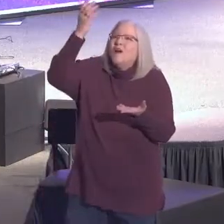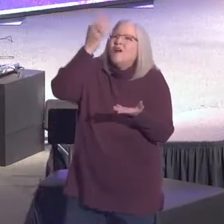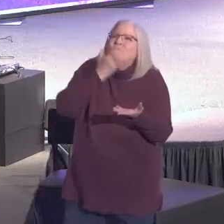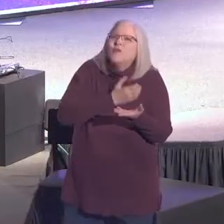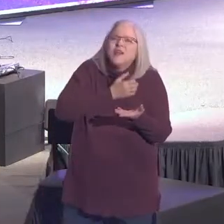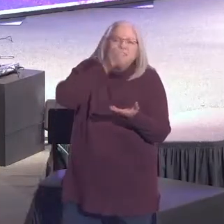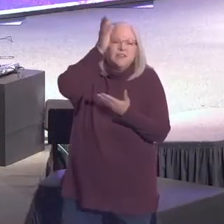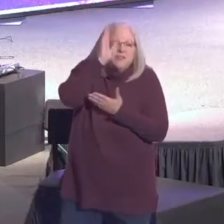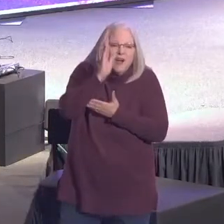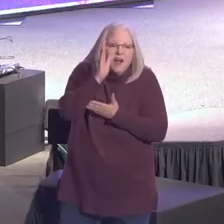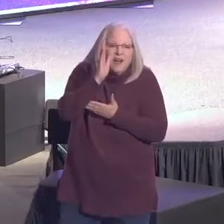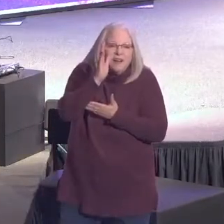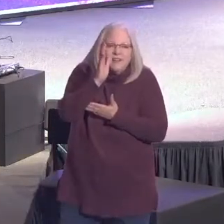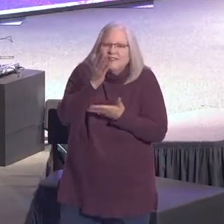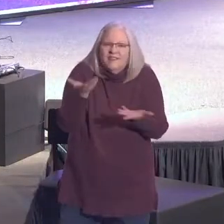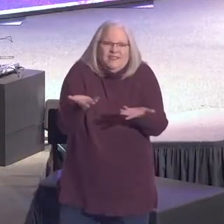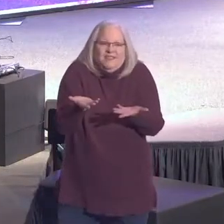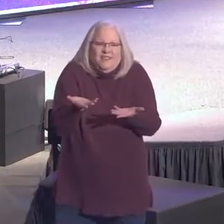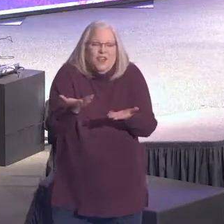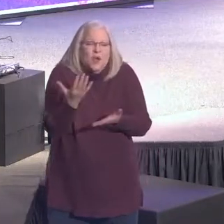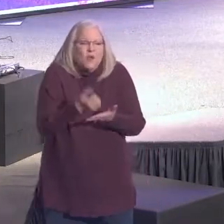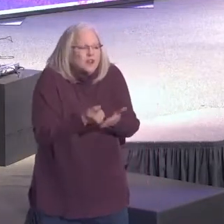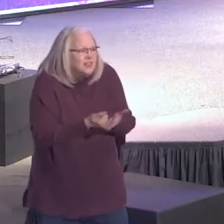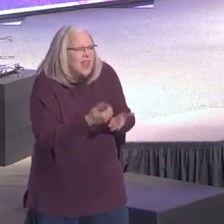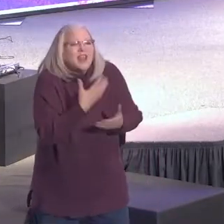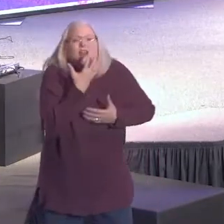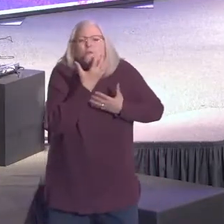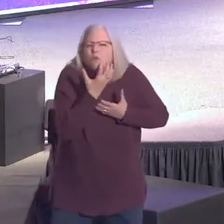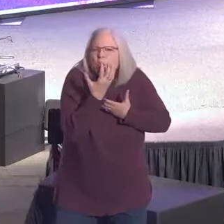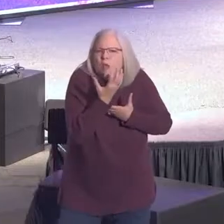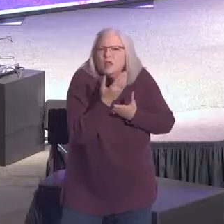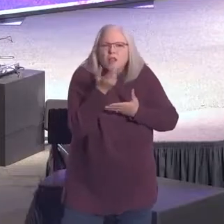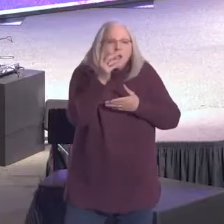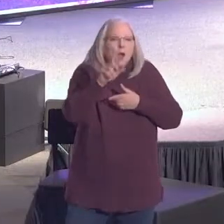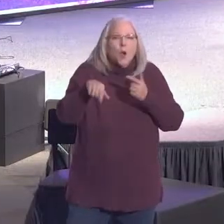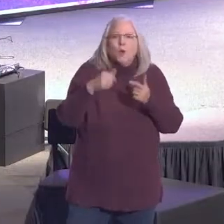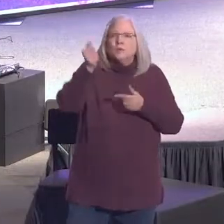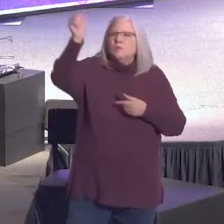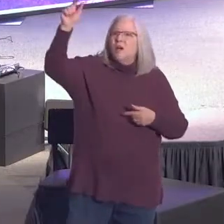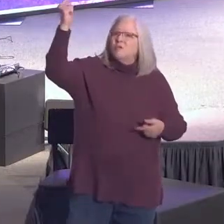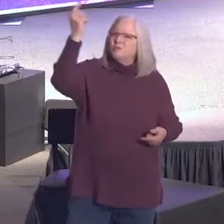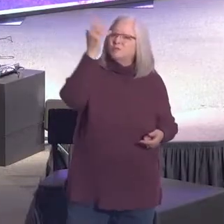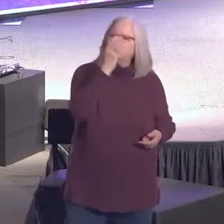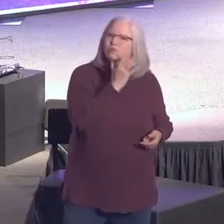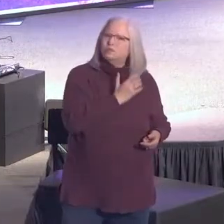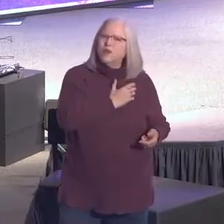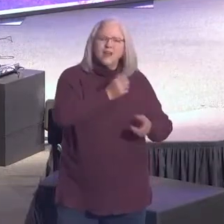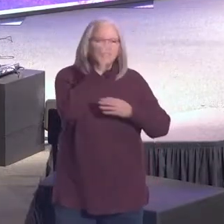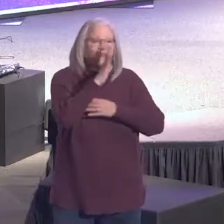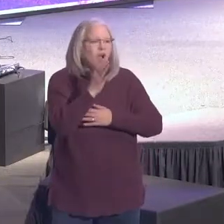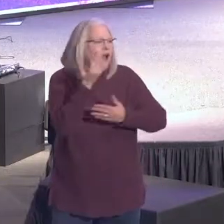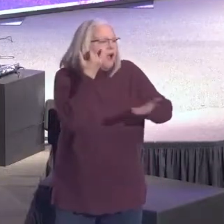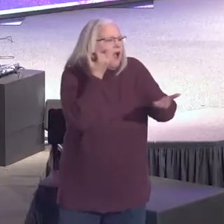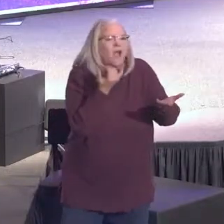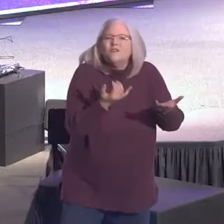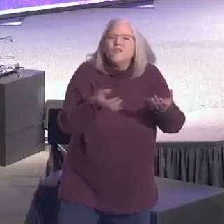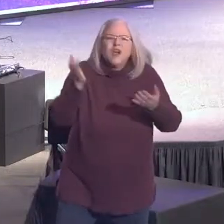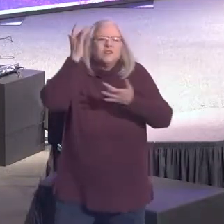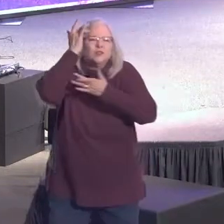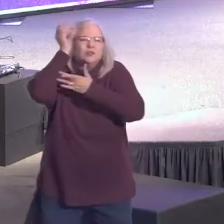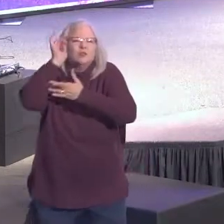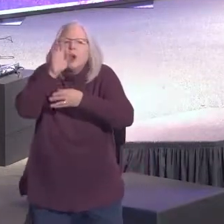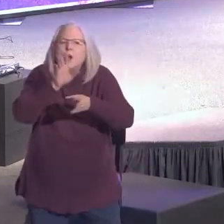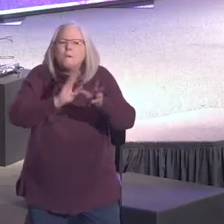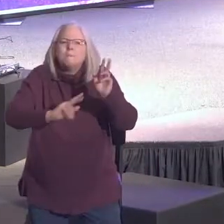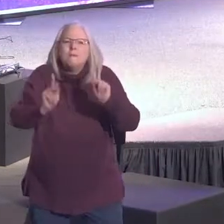this morning by the grace of God. We are taking an air today only by the grace of God. If you have an amazing intellect and you are a